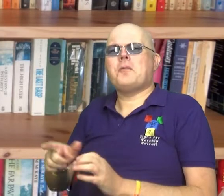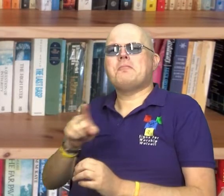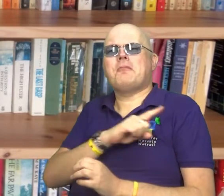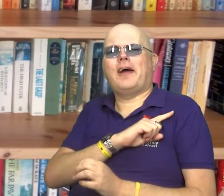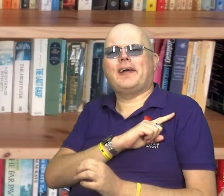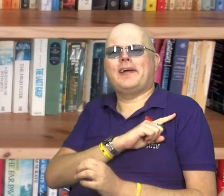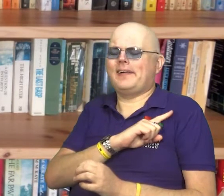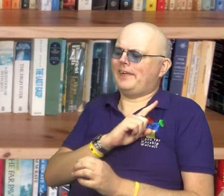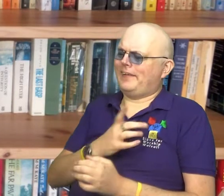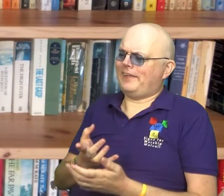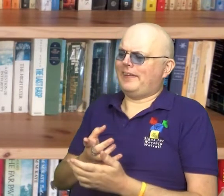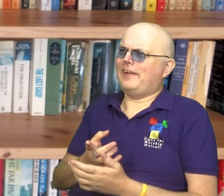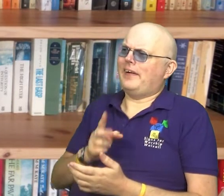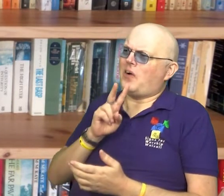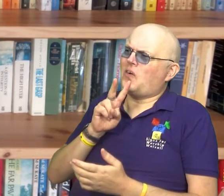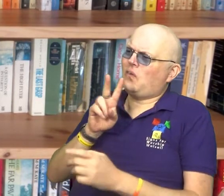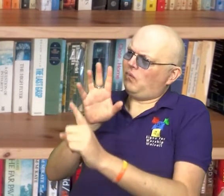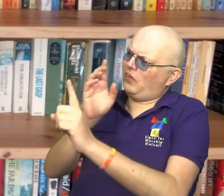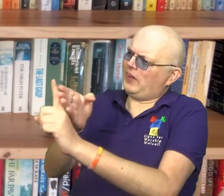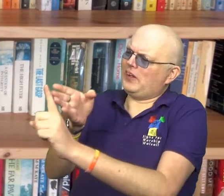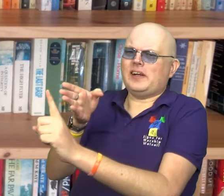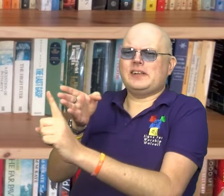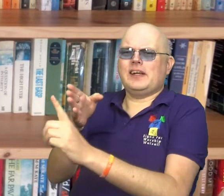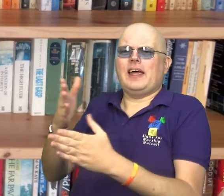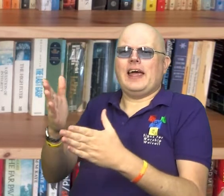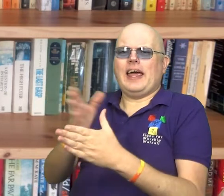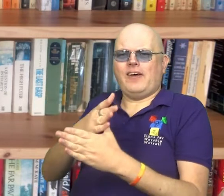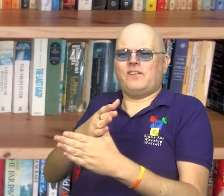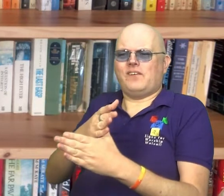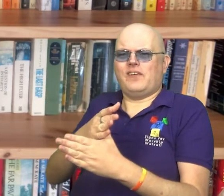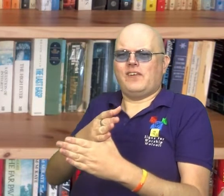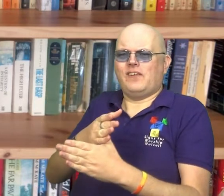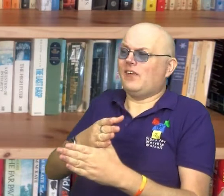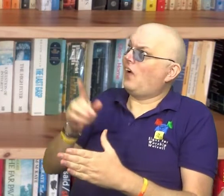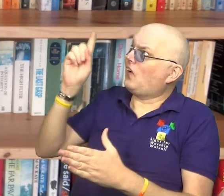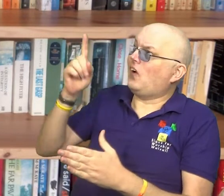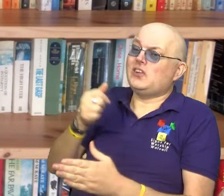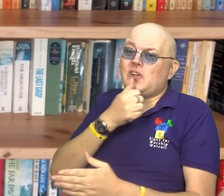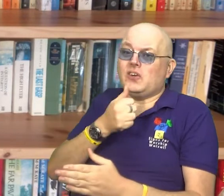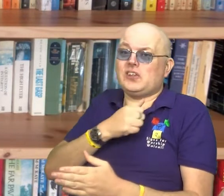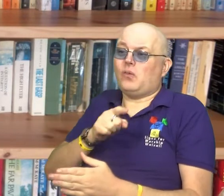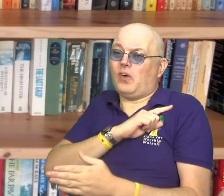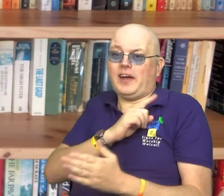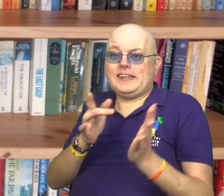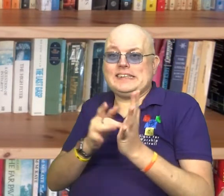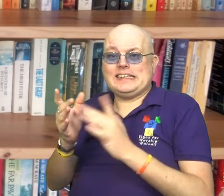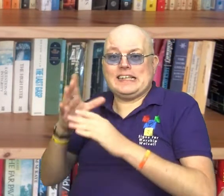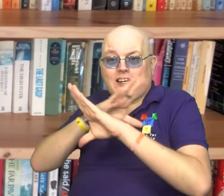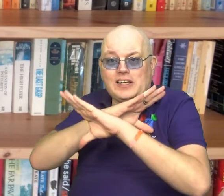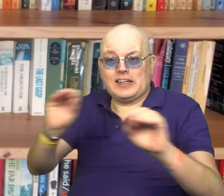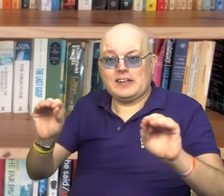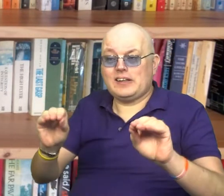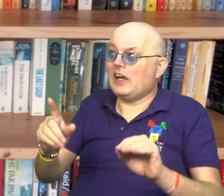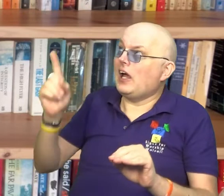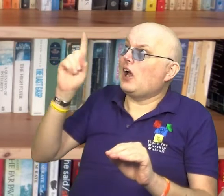Part of the reason was because I could see that Alpha was being greatly used by God to tell people about Jesus.